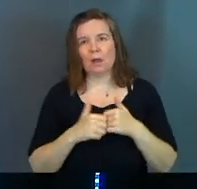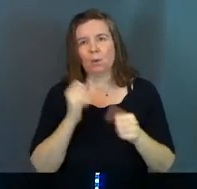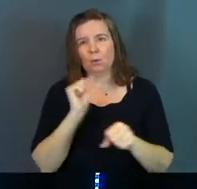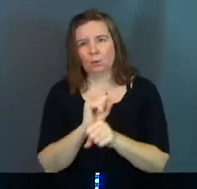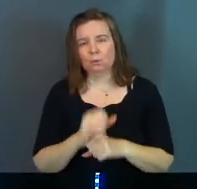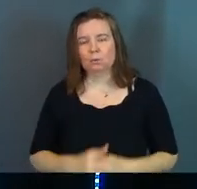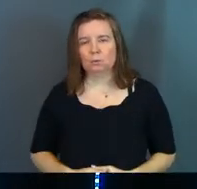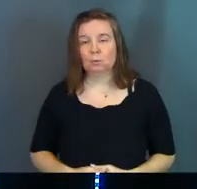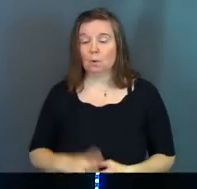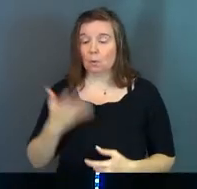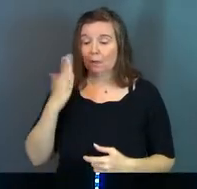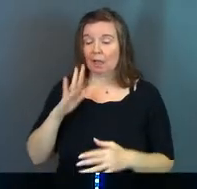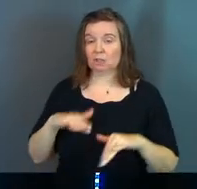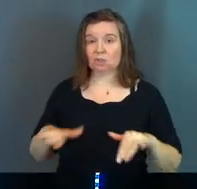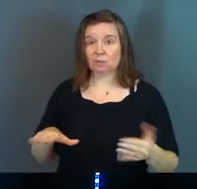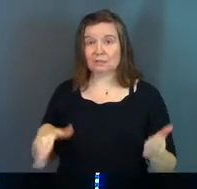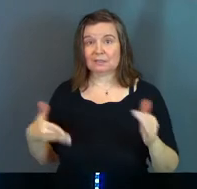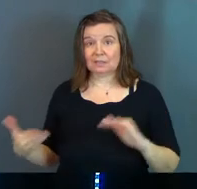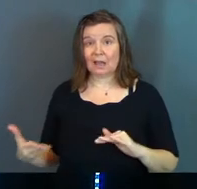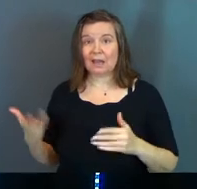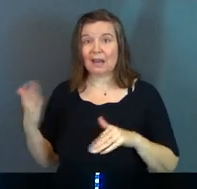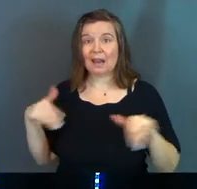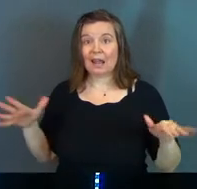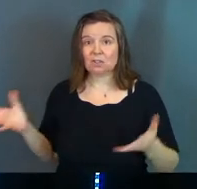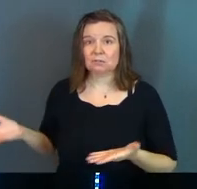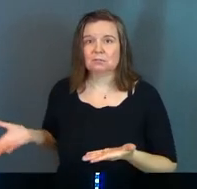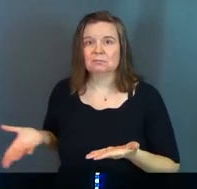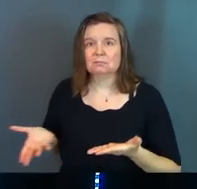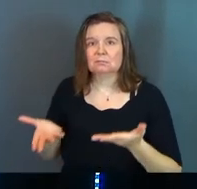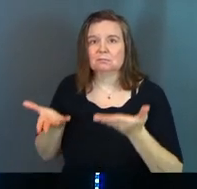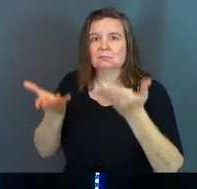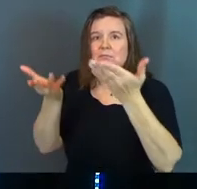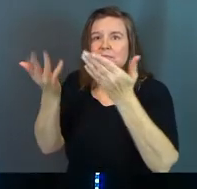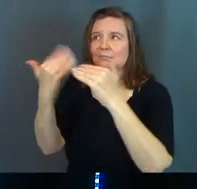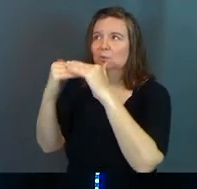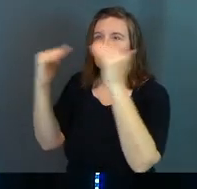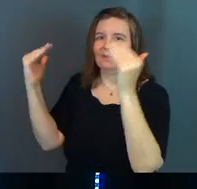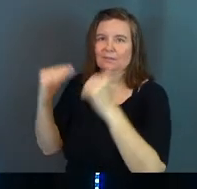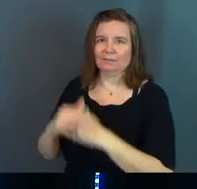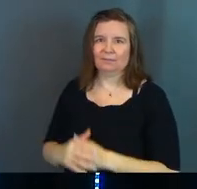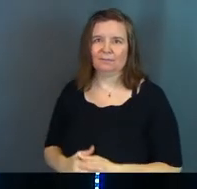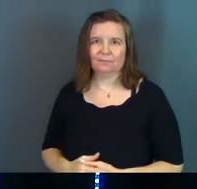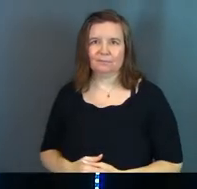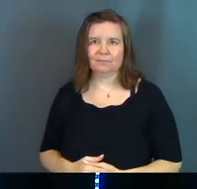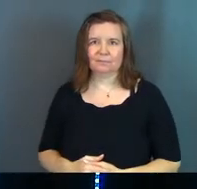works. When God's children die, angels carry you to paradise. I love that.